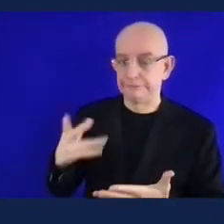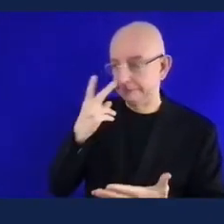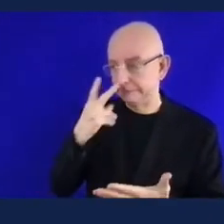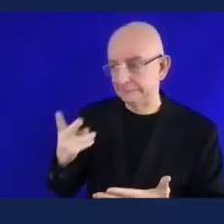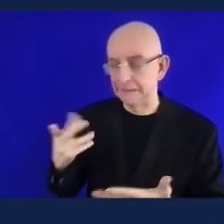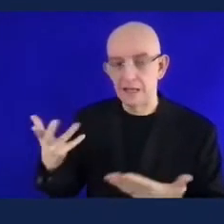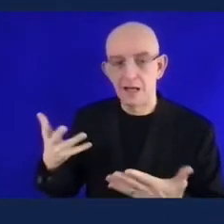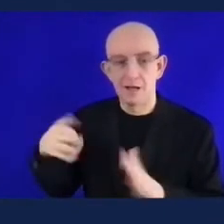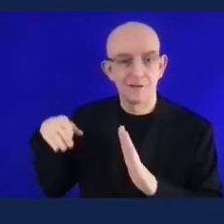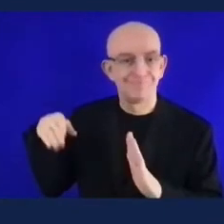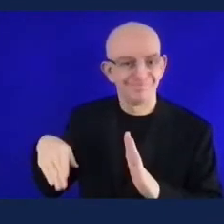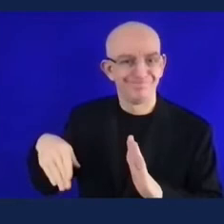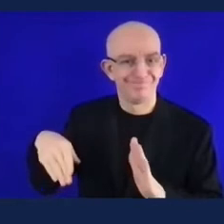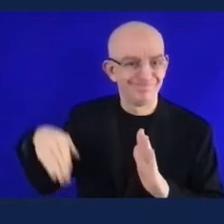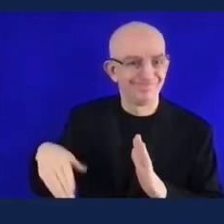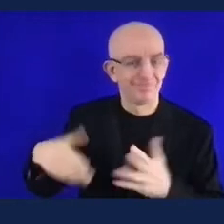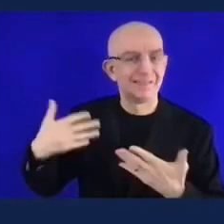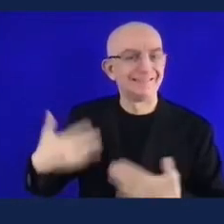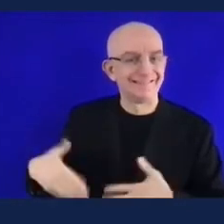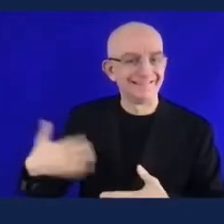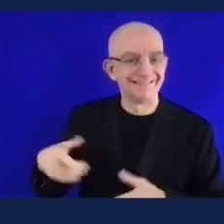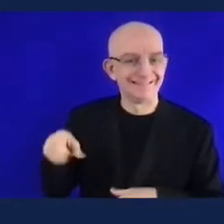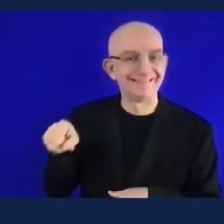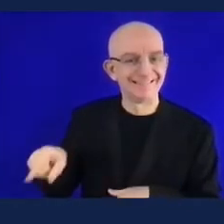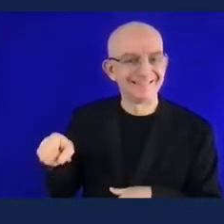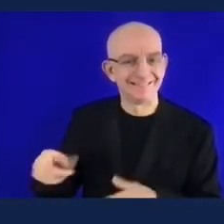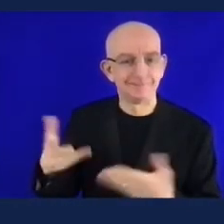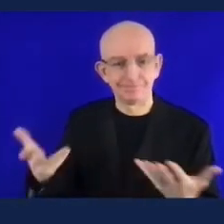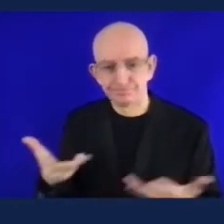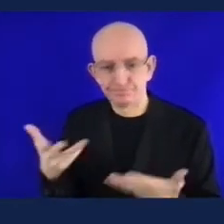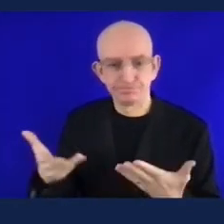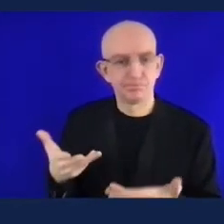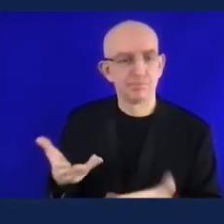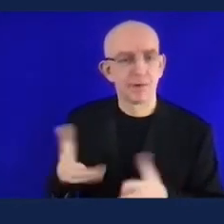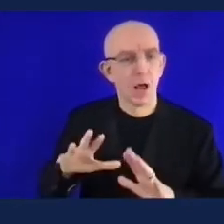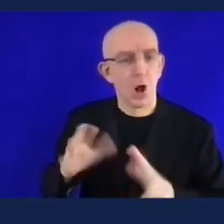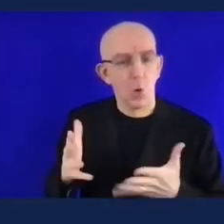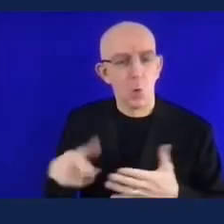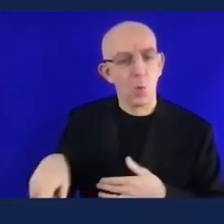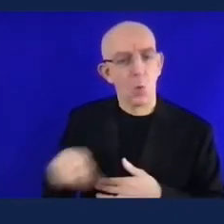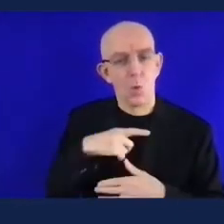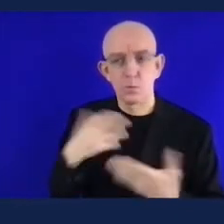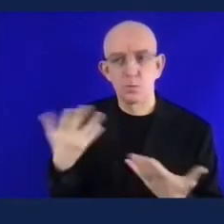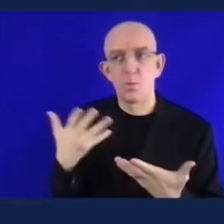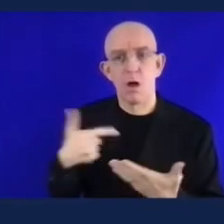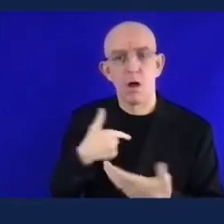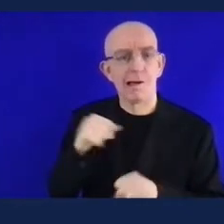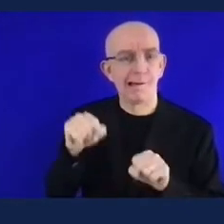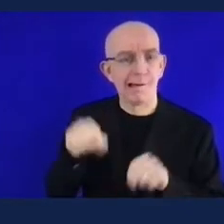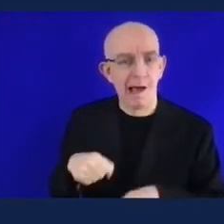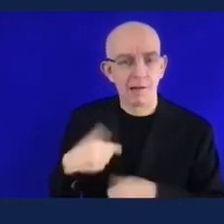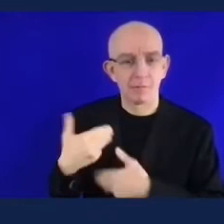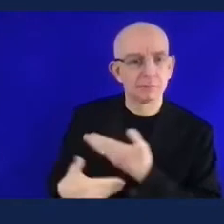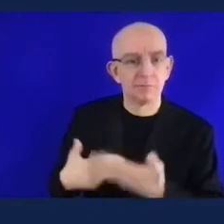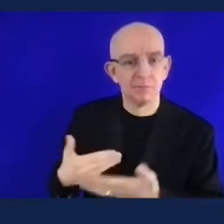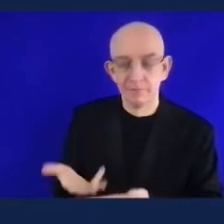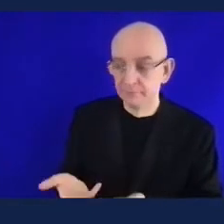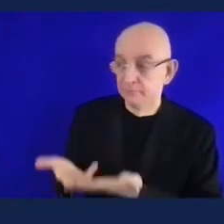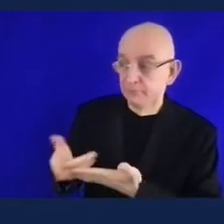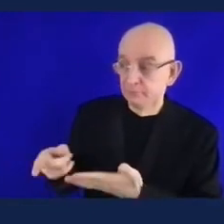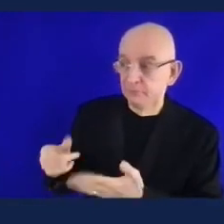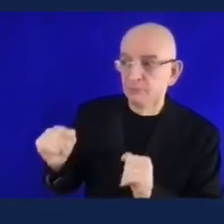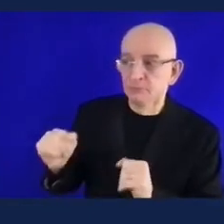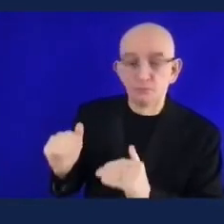certainly the pandemic has been deprimental hugely to people with dementia uh and their loved ones so sometimes people forget